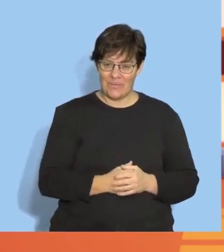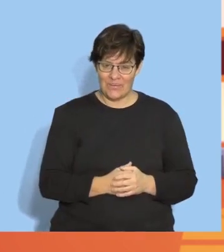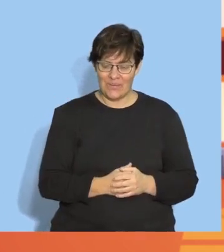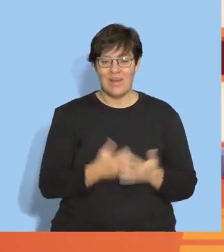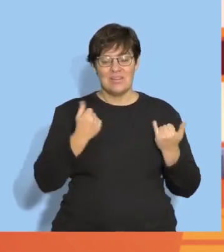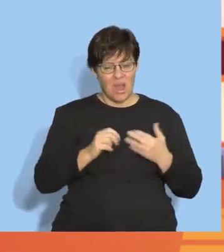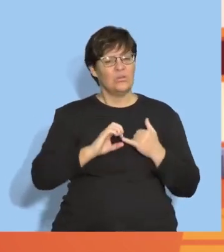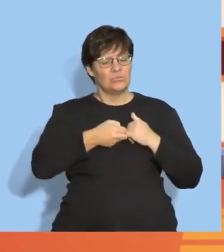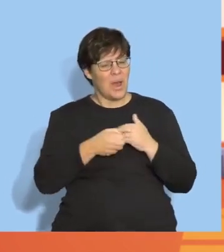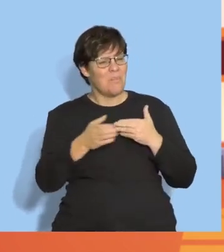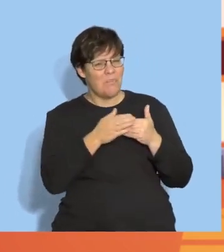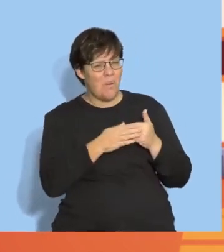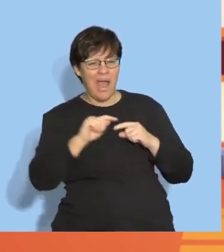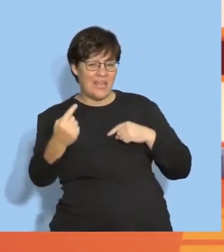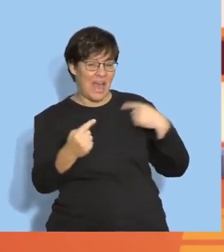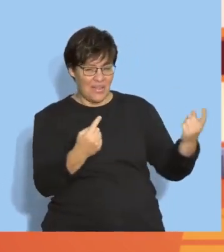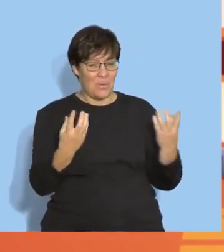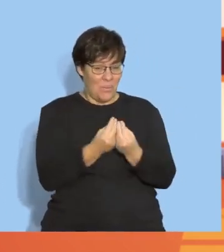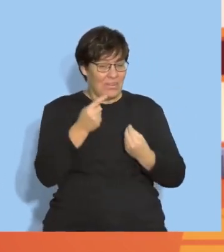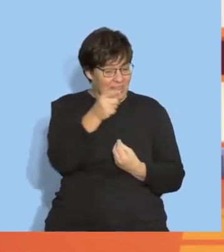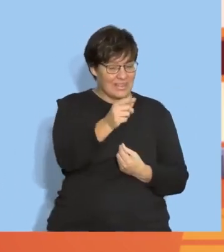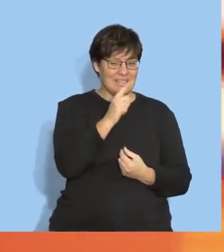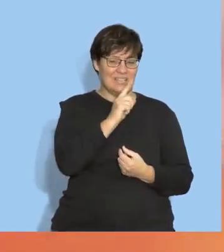Now try some more examples with your teacher.